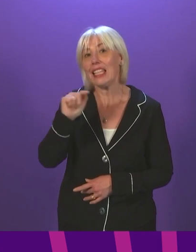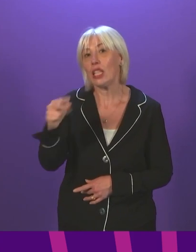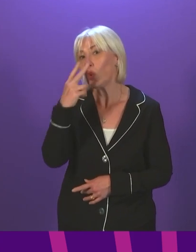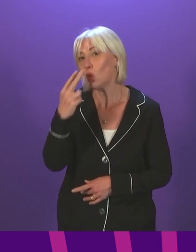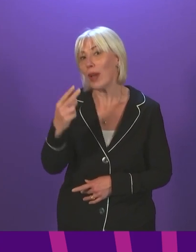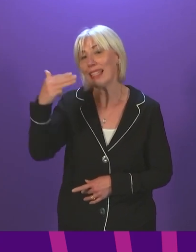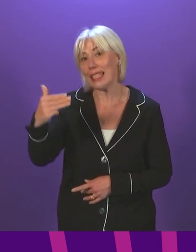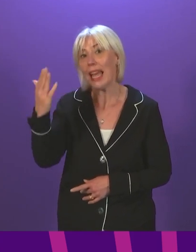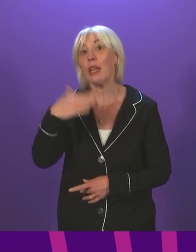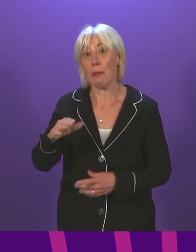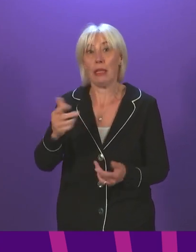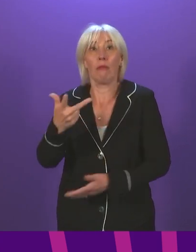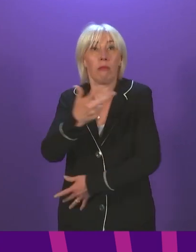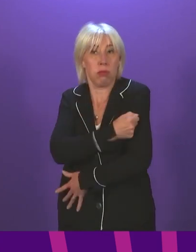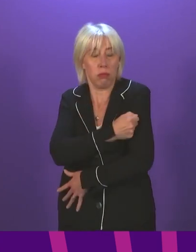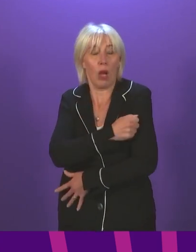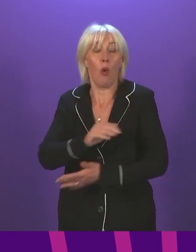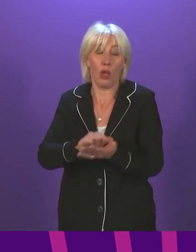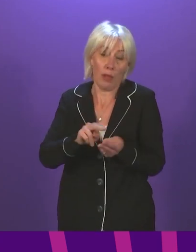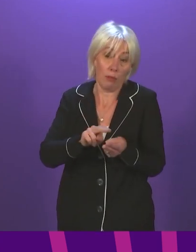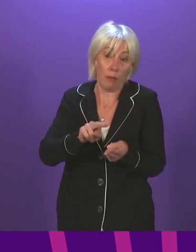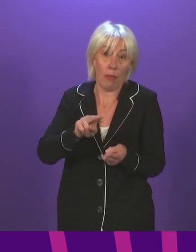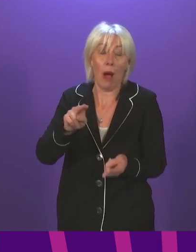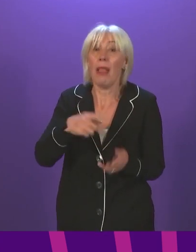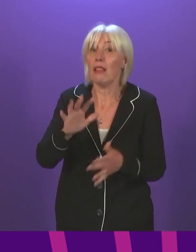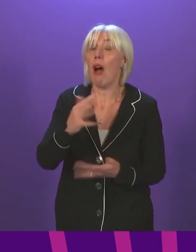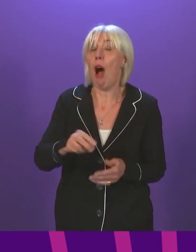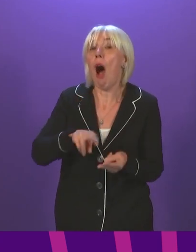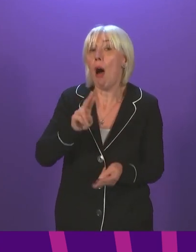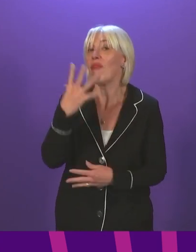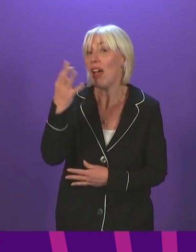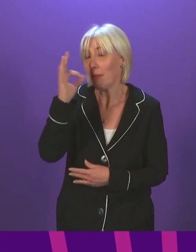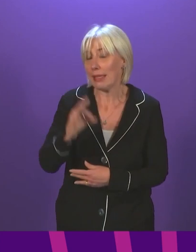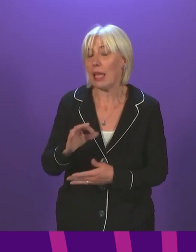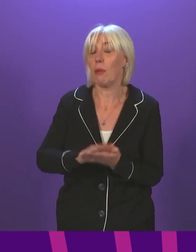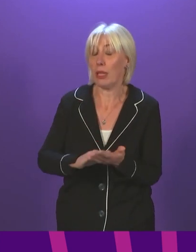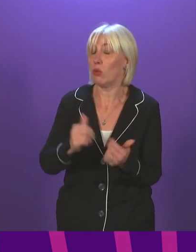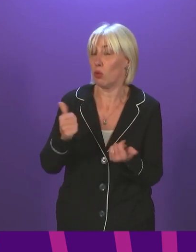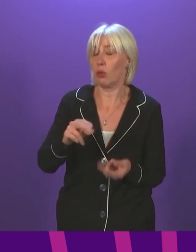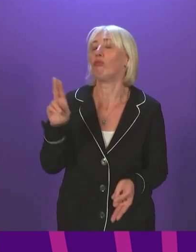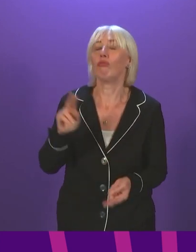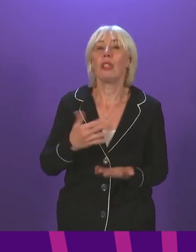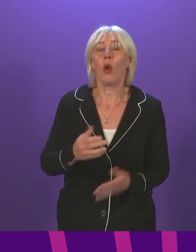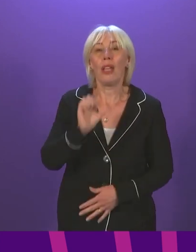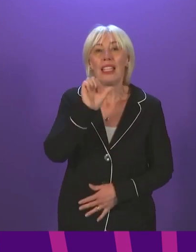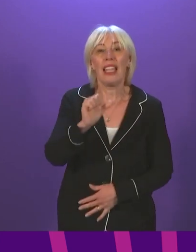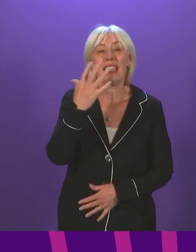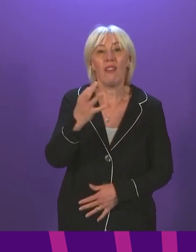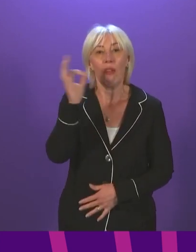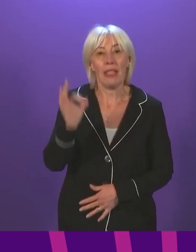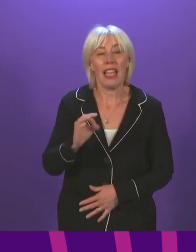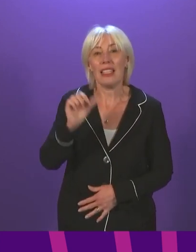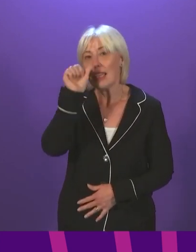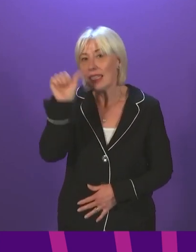who become fully vaccinated will continue to increase in the weeks ahead. In addition, 65 per cent of 16 and